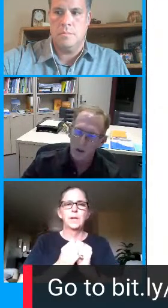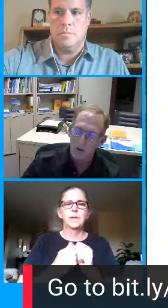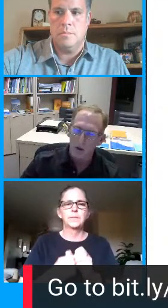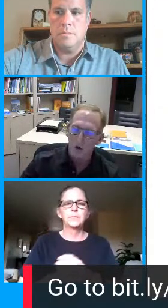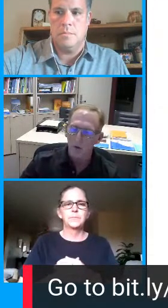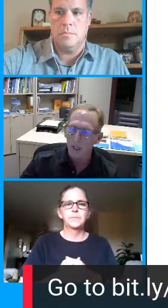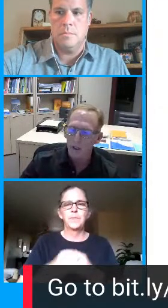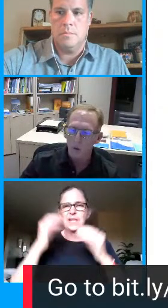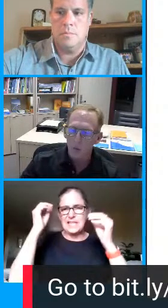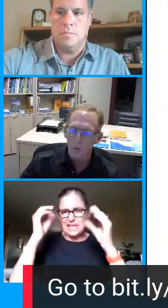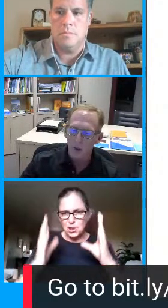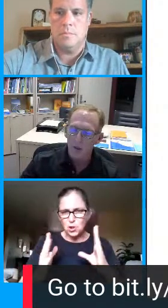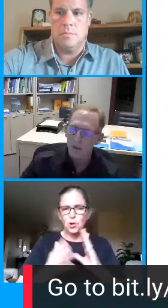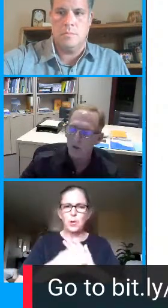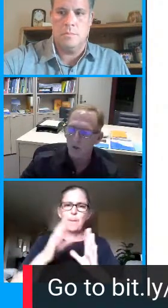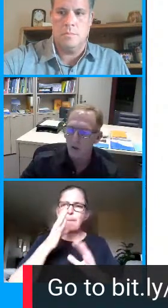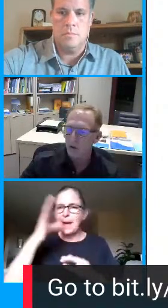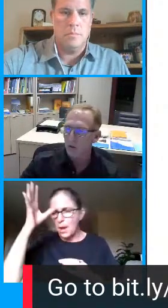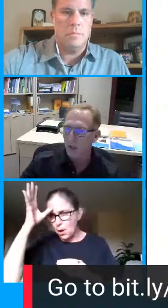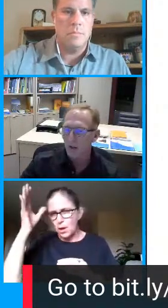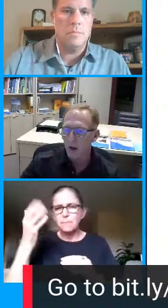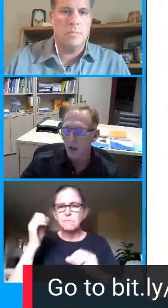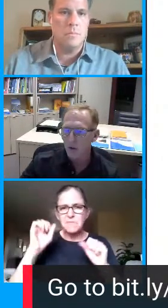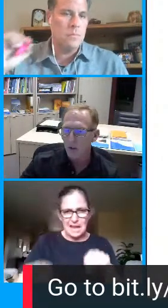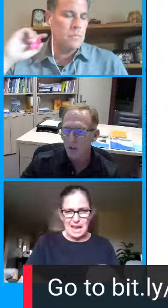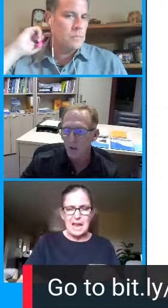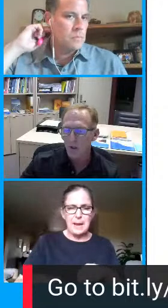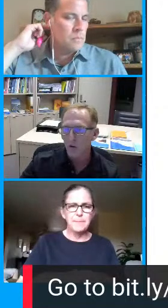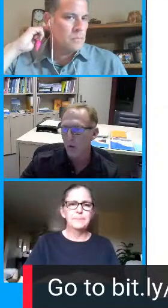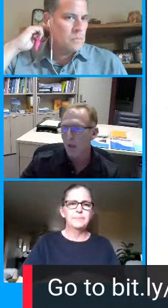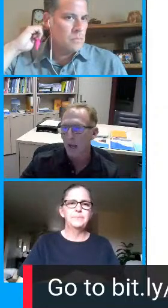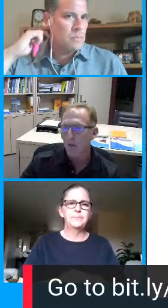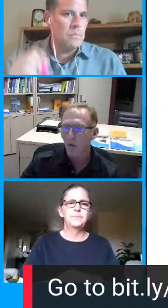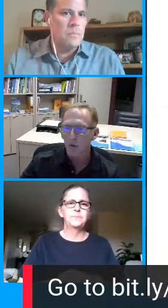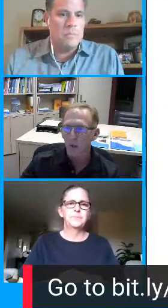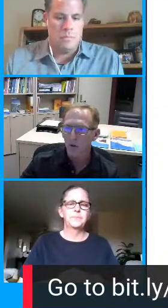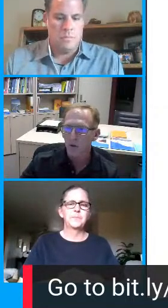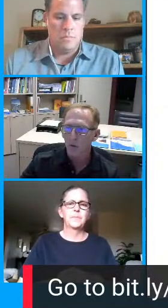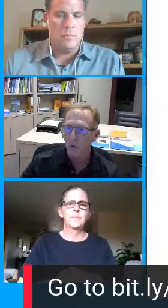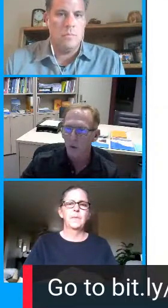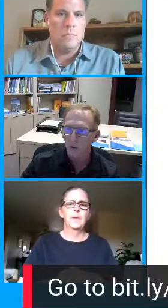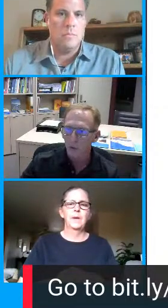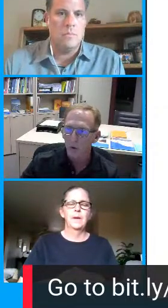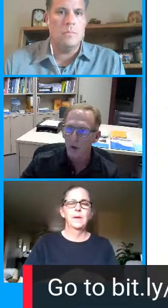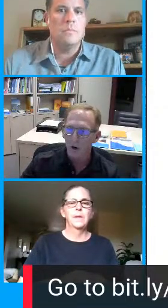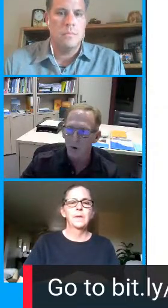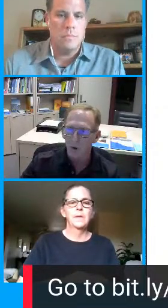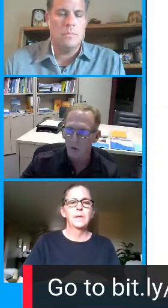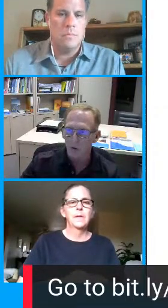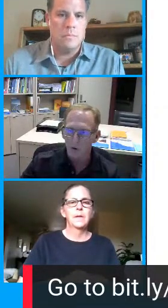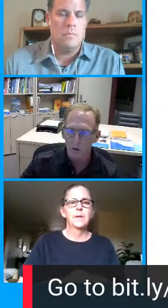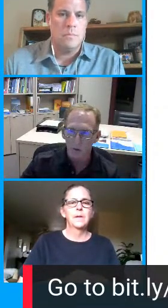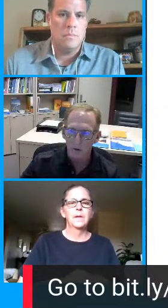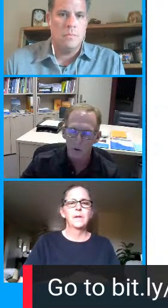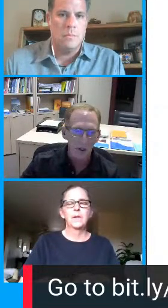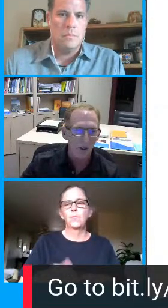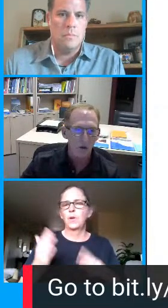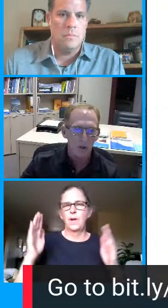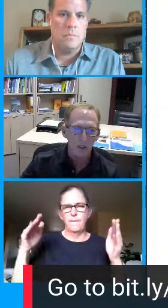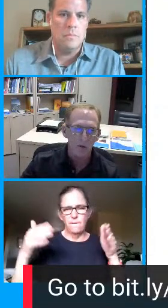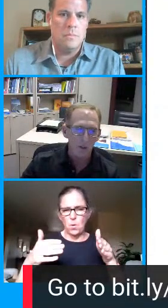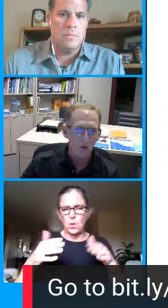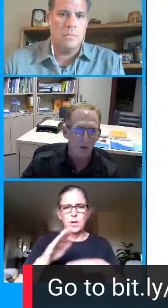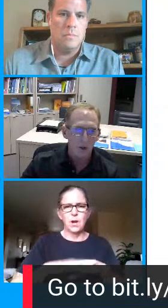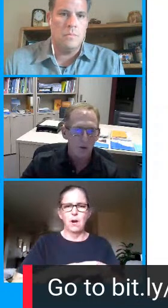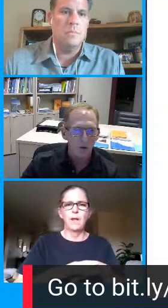the curriculum and the instructional technology to enhance instruction as it was really our focus this year as we were